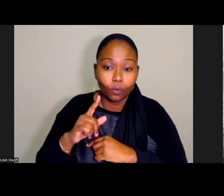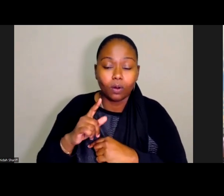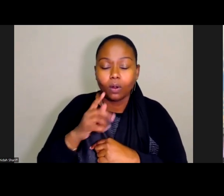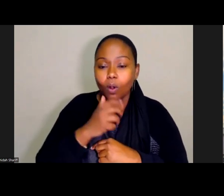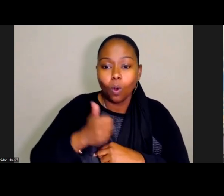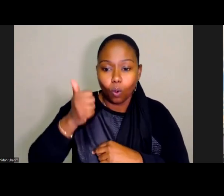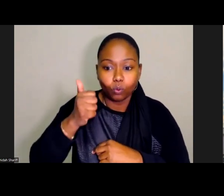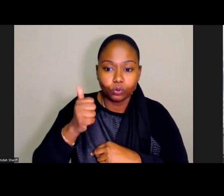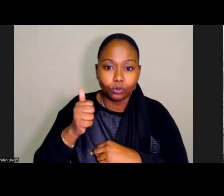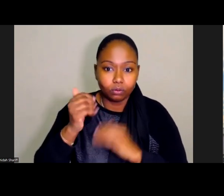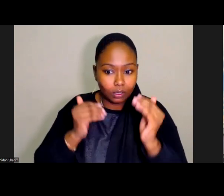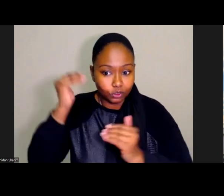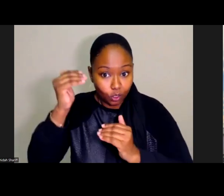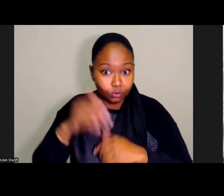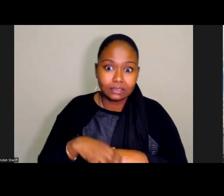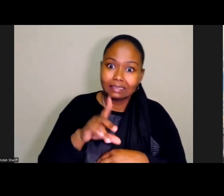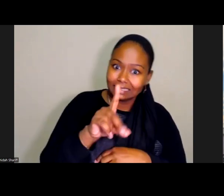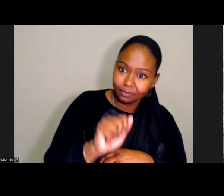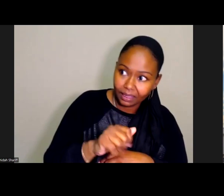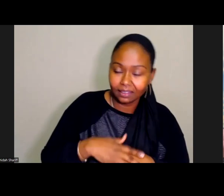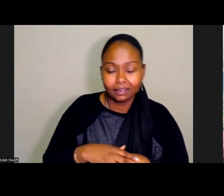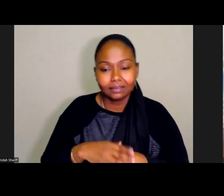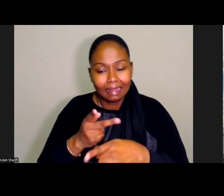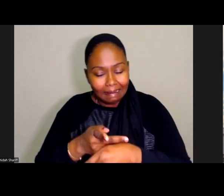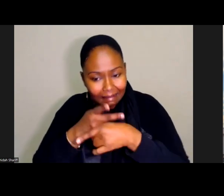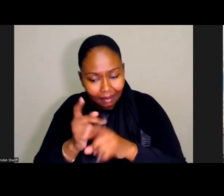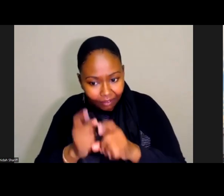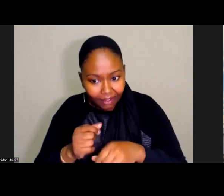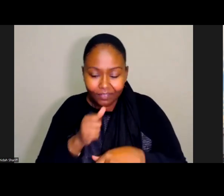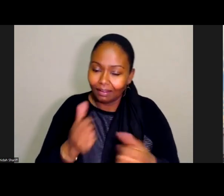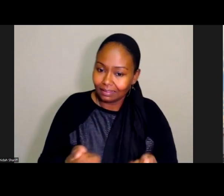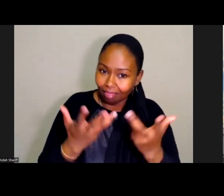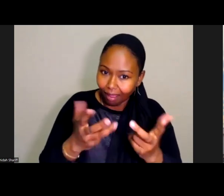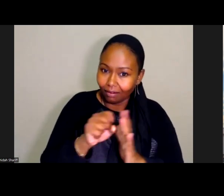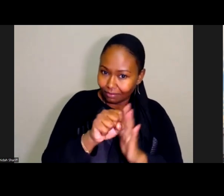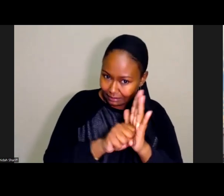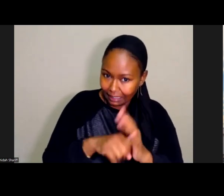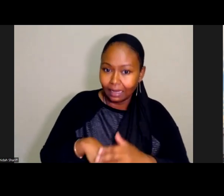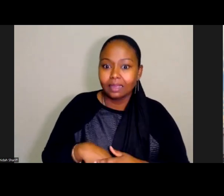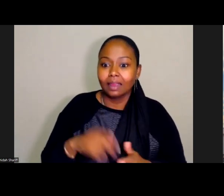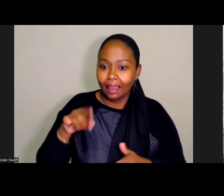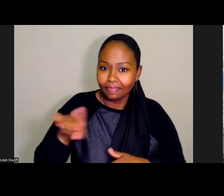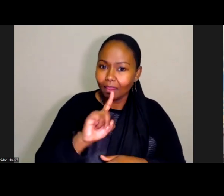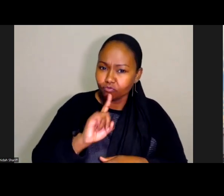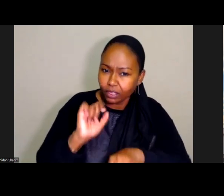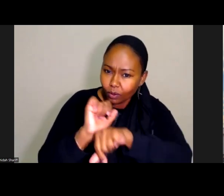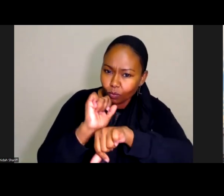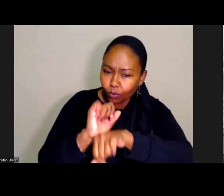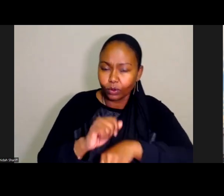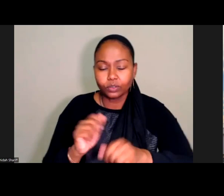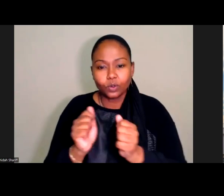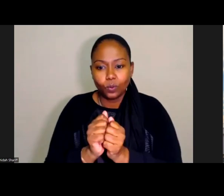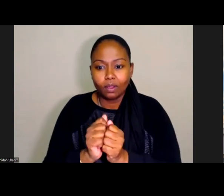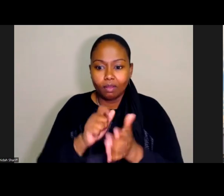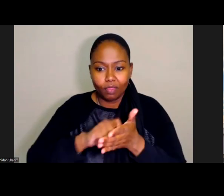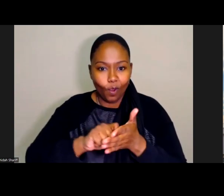people with disabilities, people with caregiving, people in the South. It's actually quite a lot of the state. And they really worked with the author